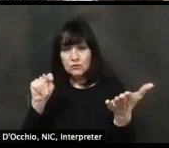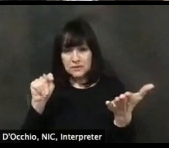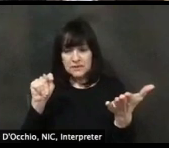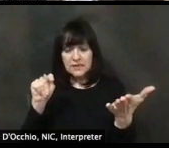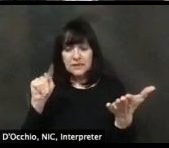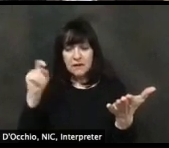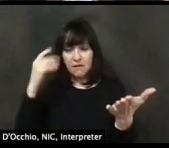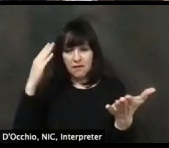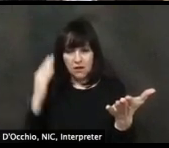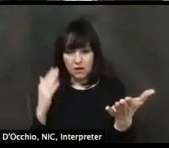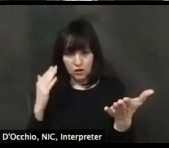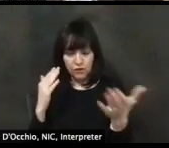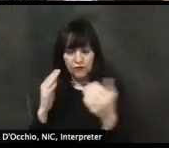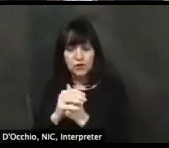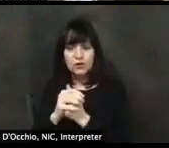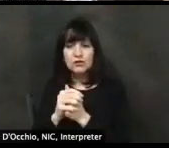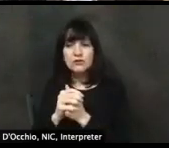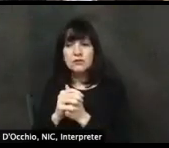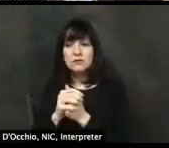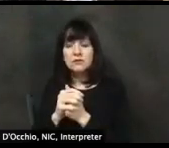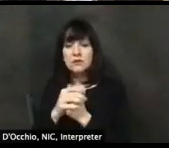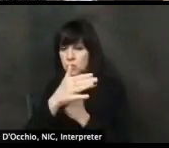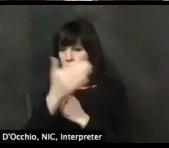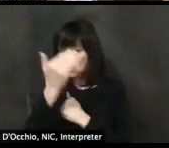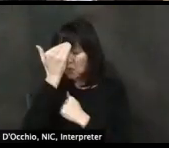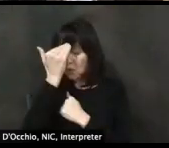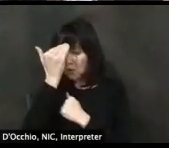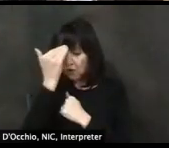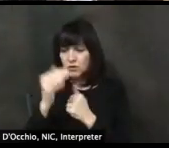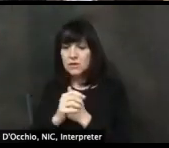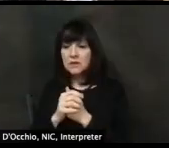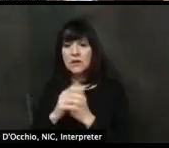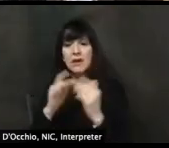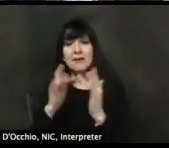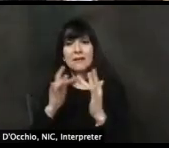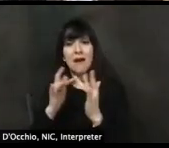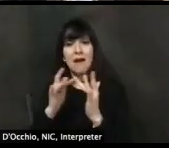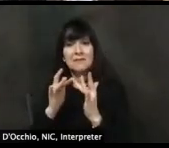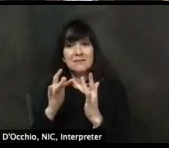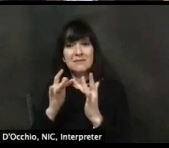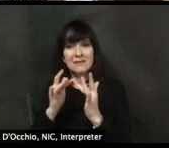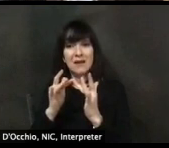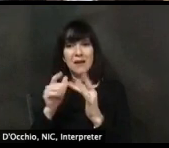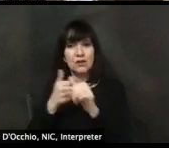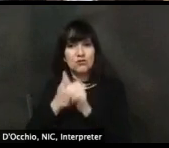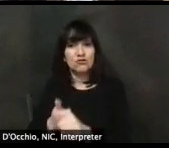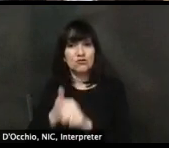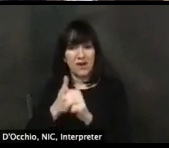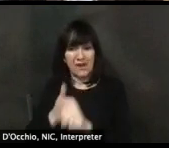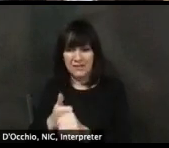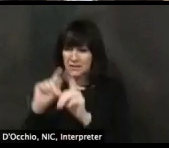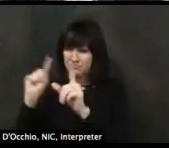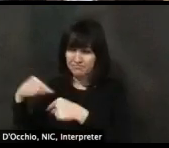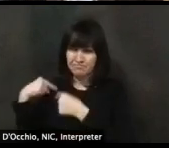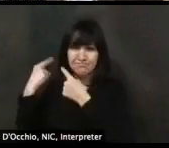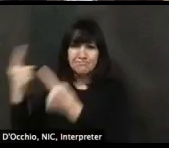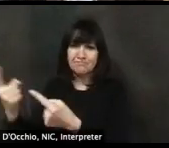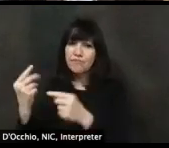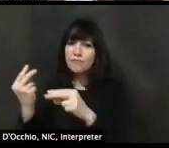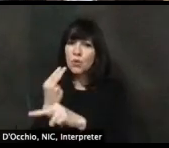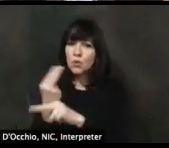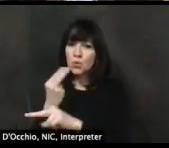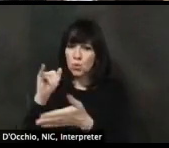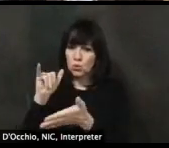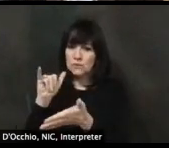and, and contact tracing has been a part of, uh, public health for, you know, centuries. Um, when you